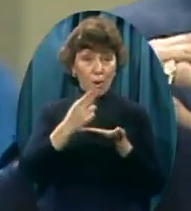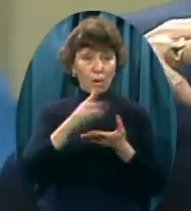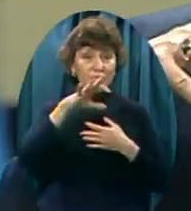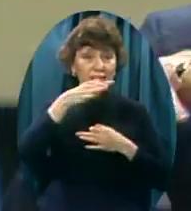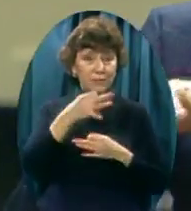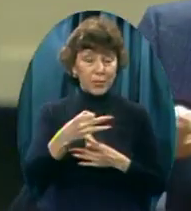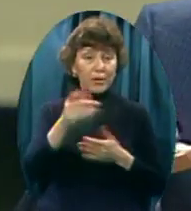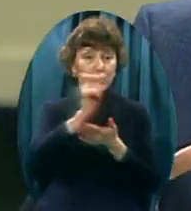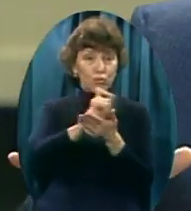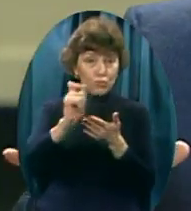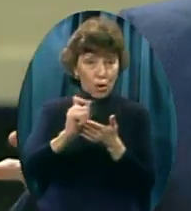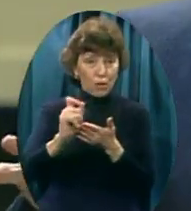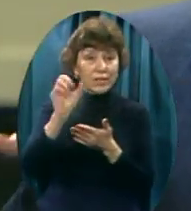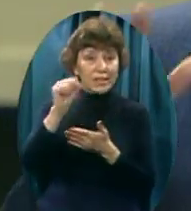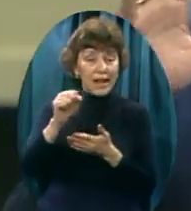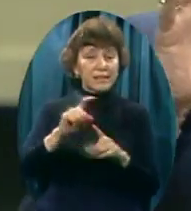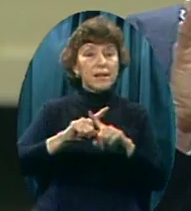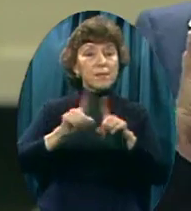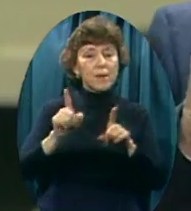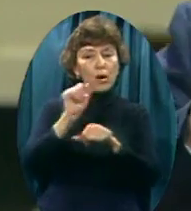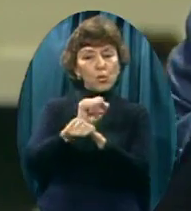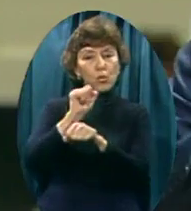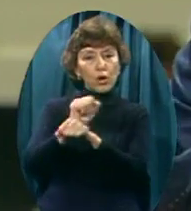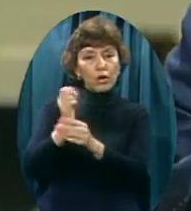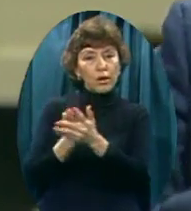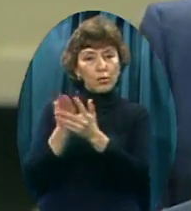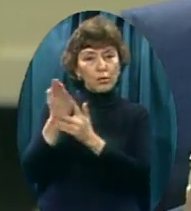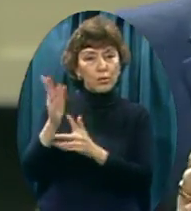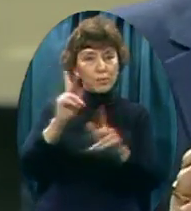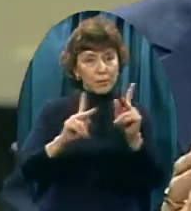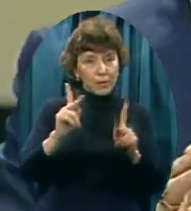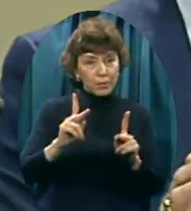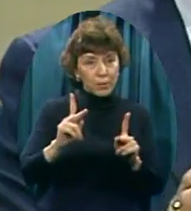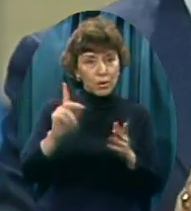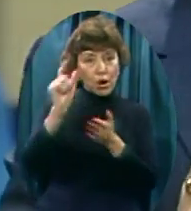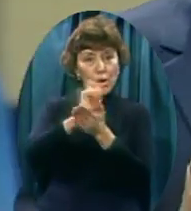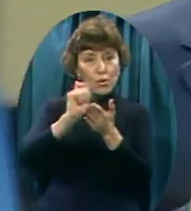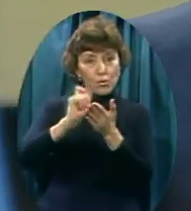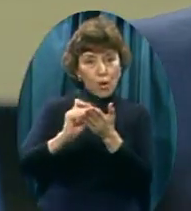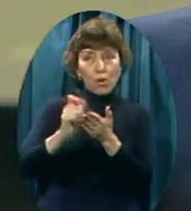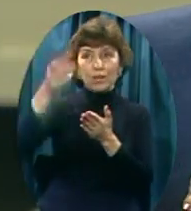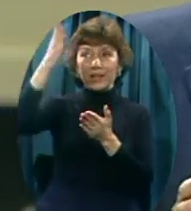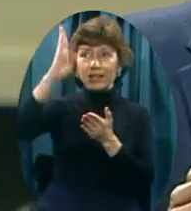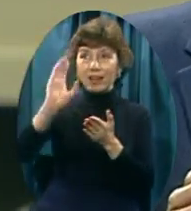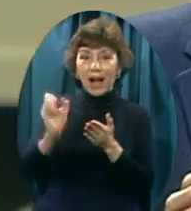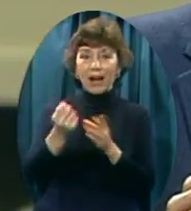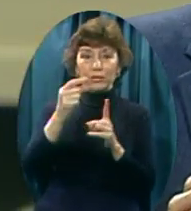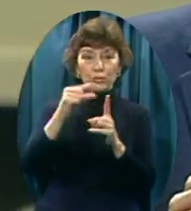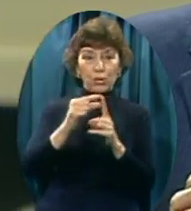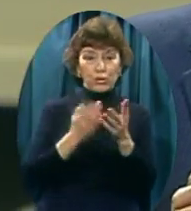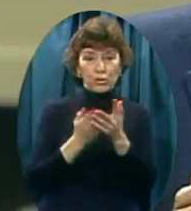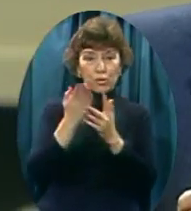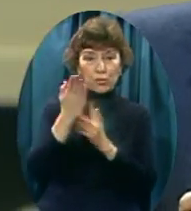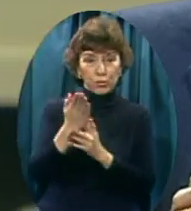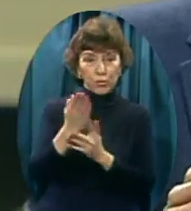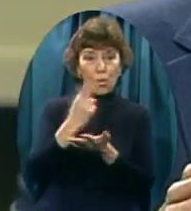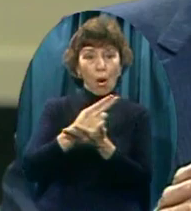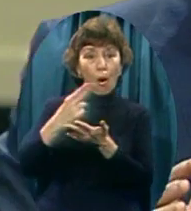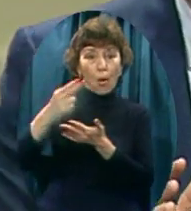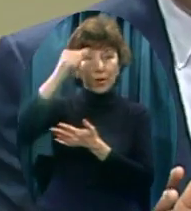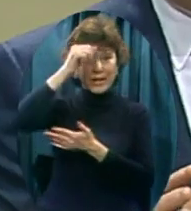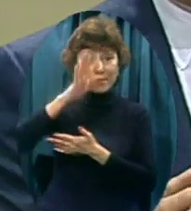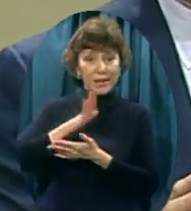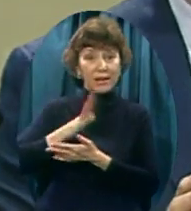scripture But he worked Through people He wrote His words down Through holy men Of old And